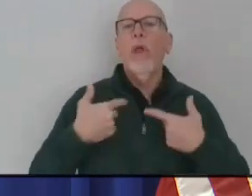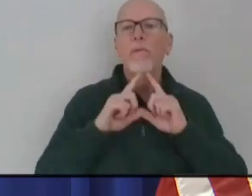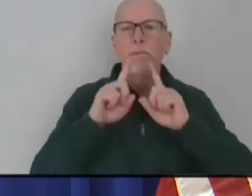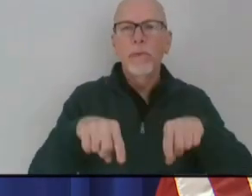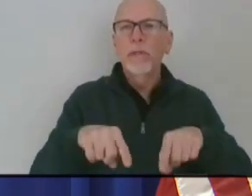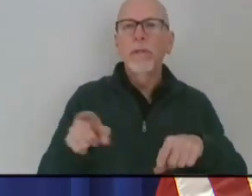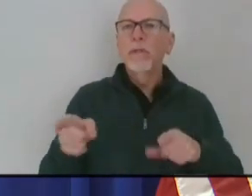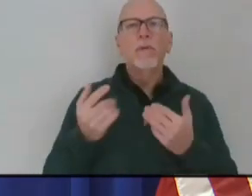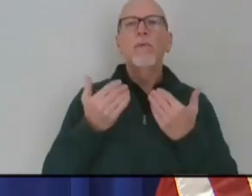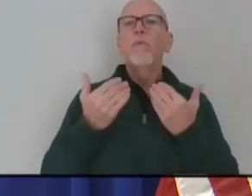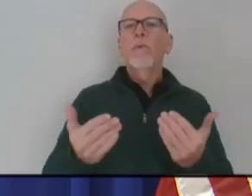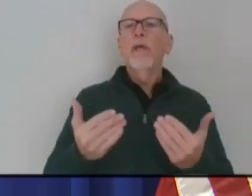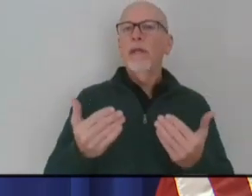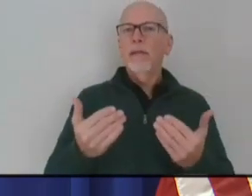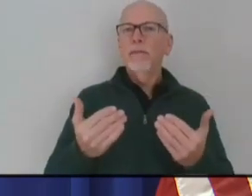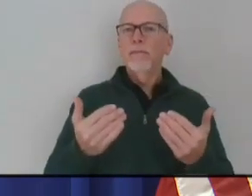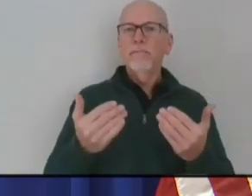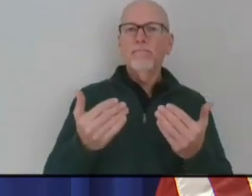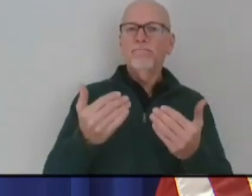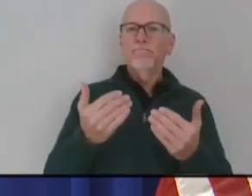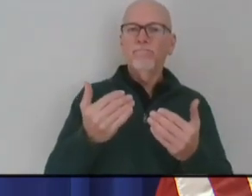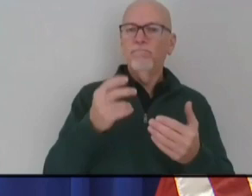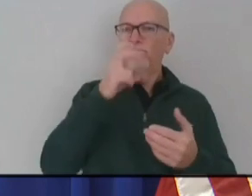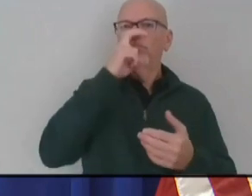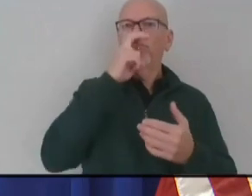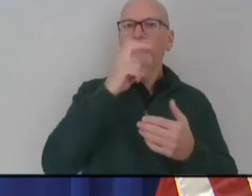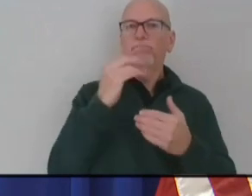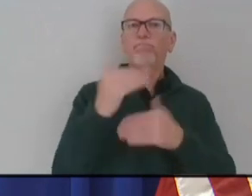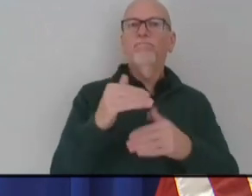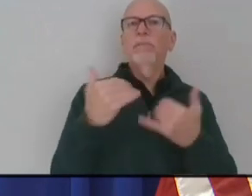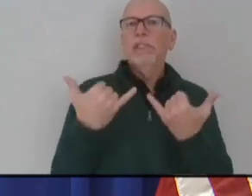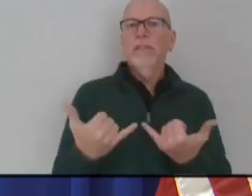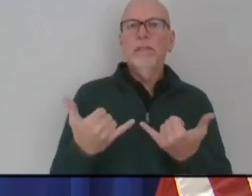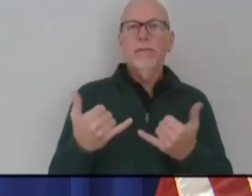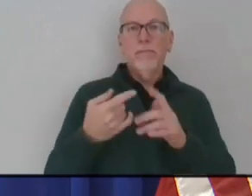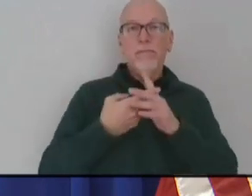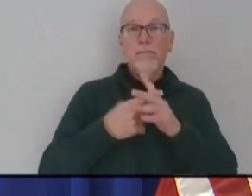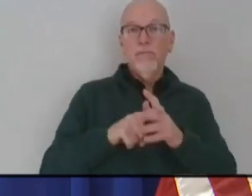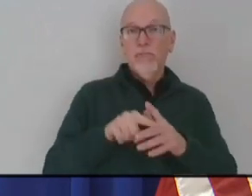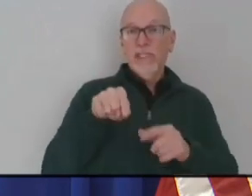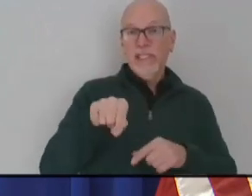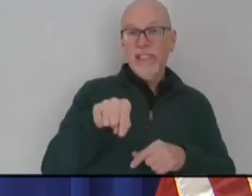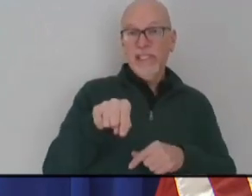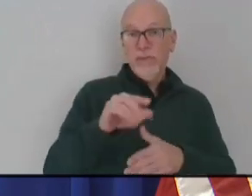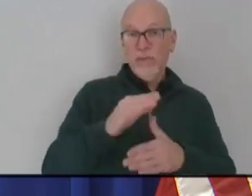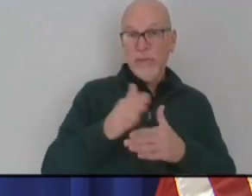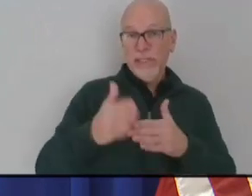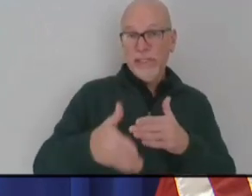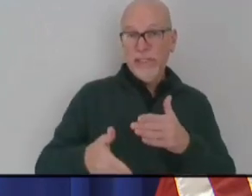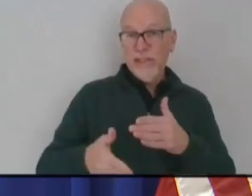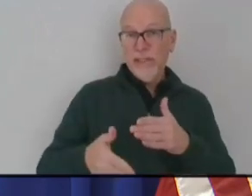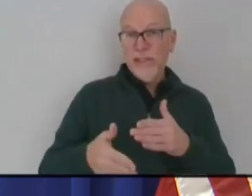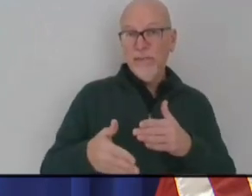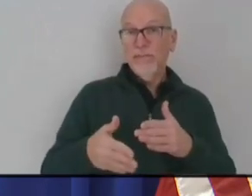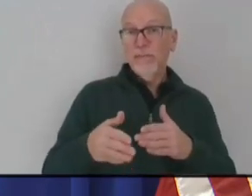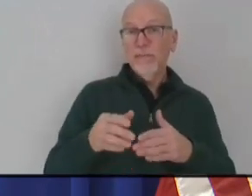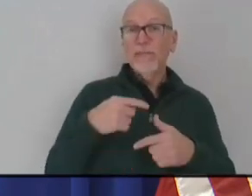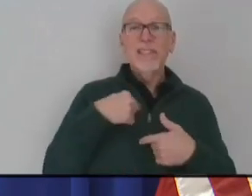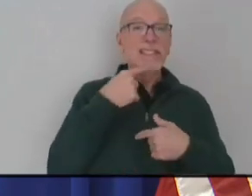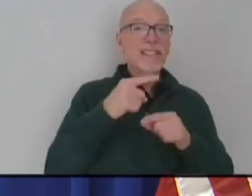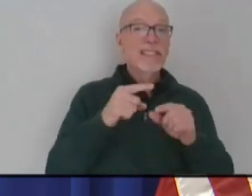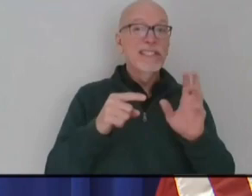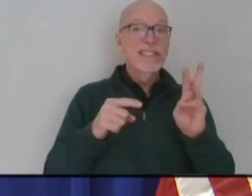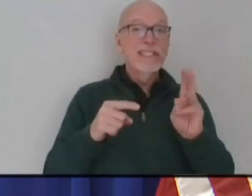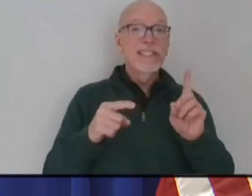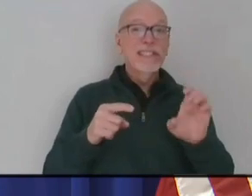the trajectory pointing. But beginning this weekend, again, I've said the 16th through the 3rd, beginning this